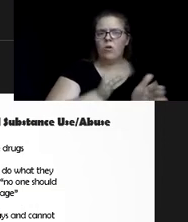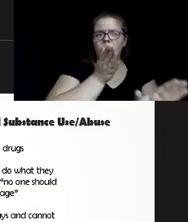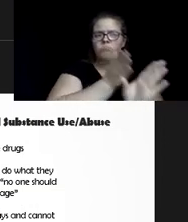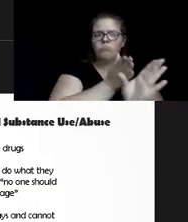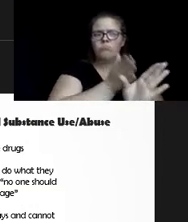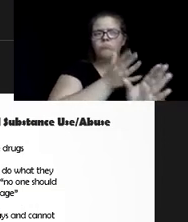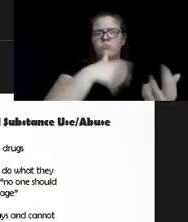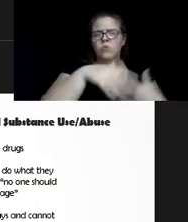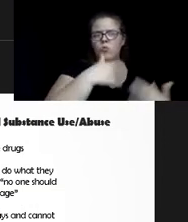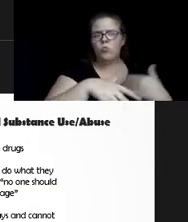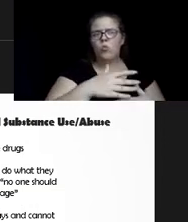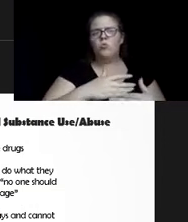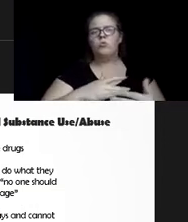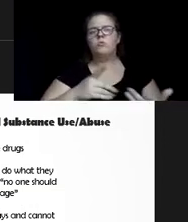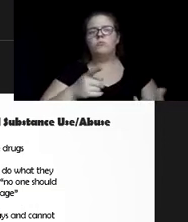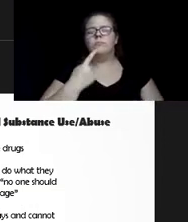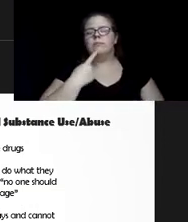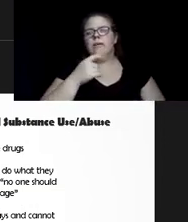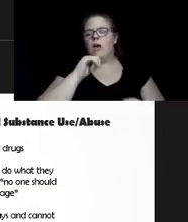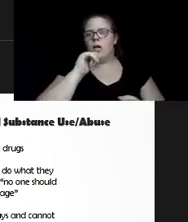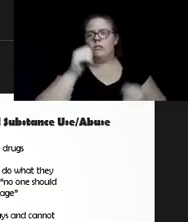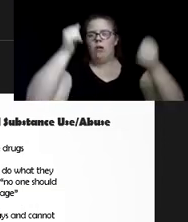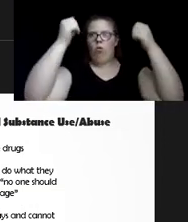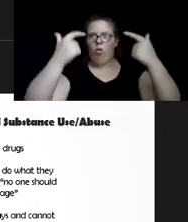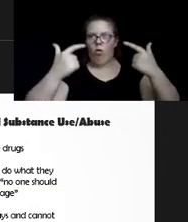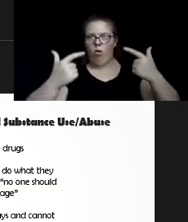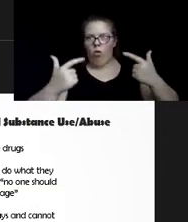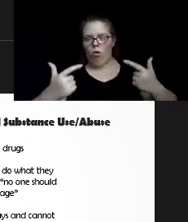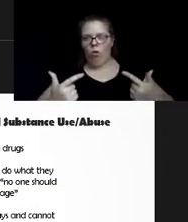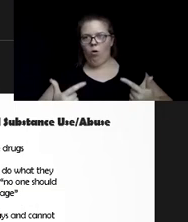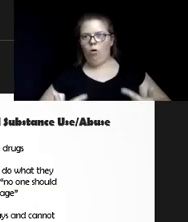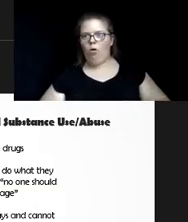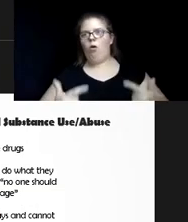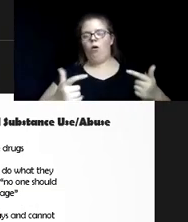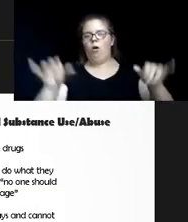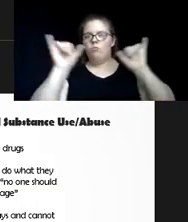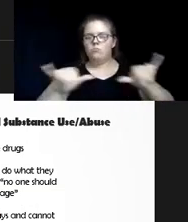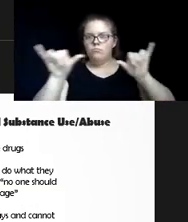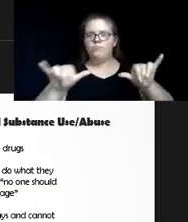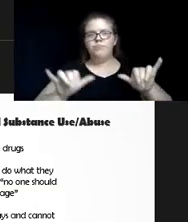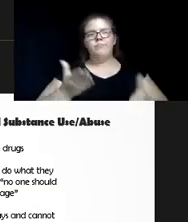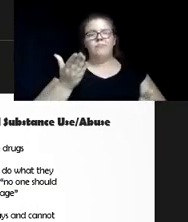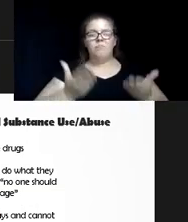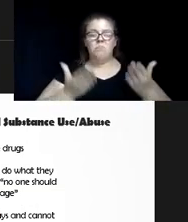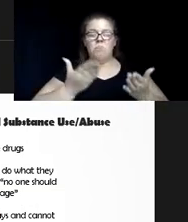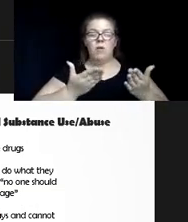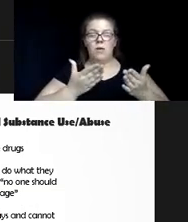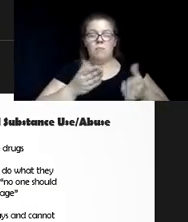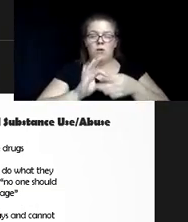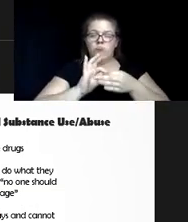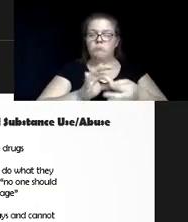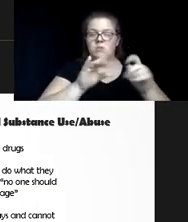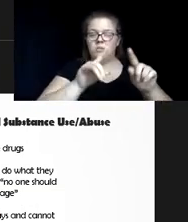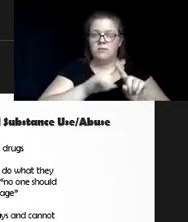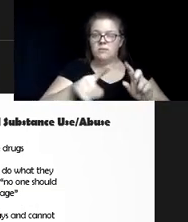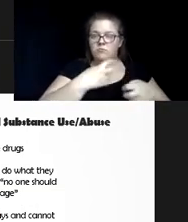And I would say that this is not an all inclusive list. And some of these can be actually due to another issue other than substance abuse. But if you start to